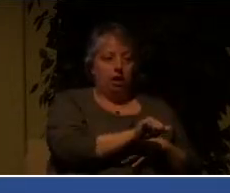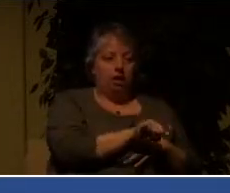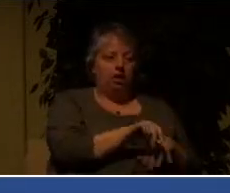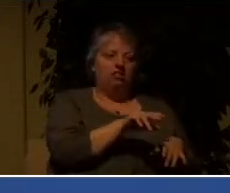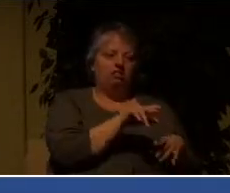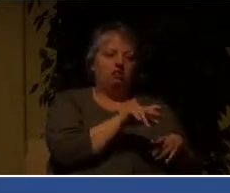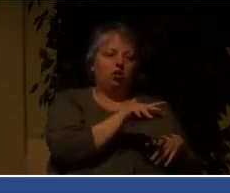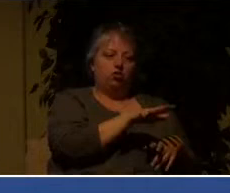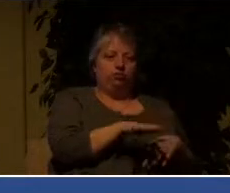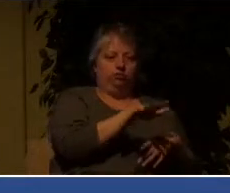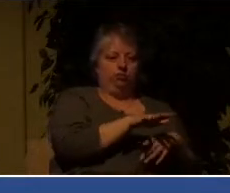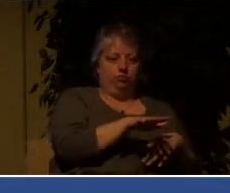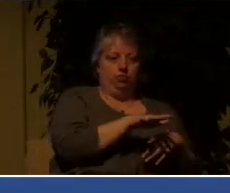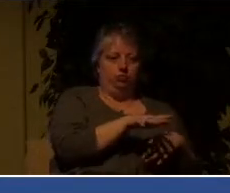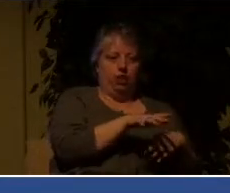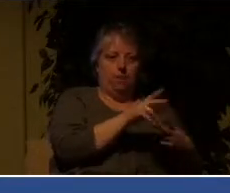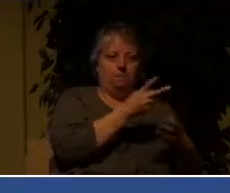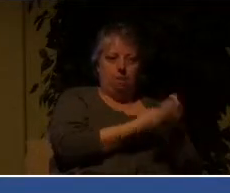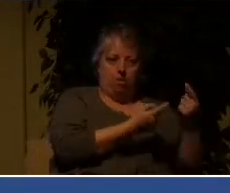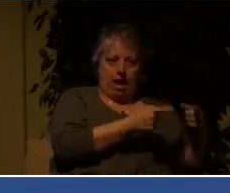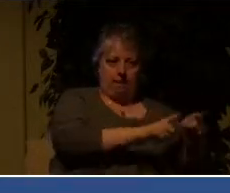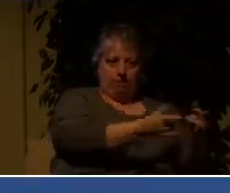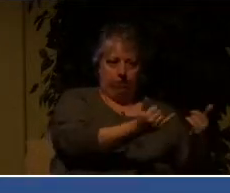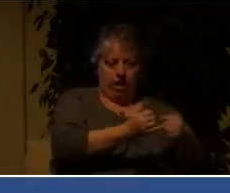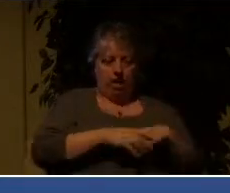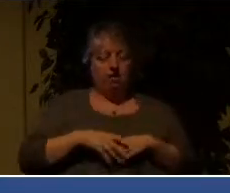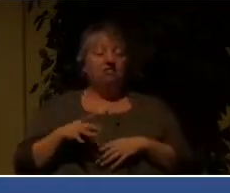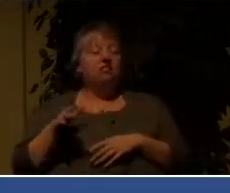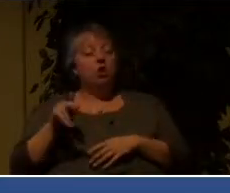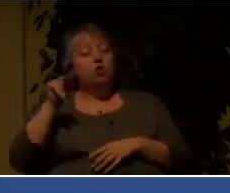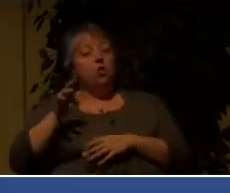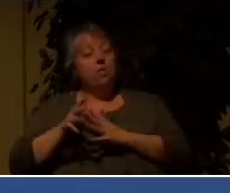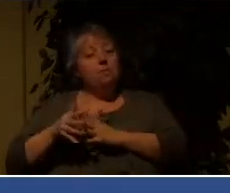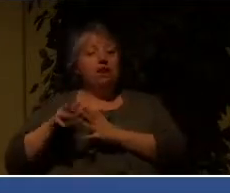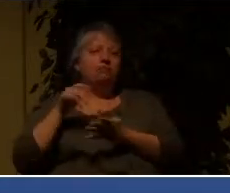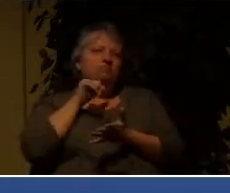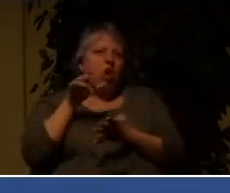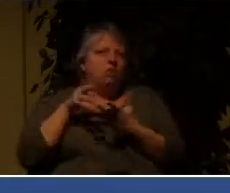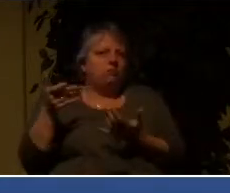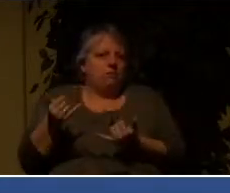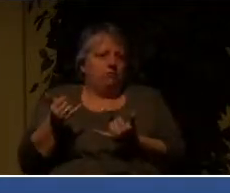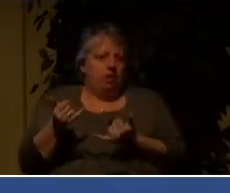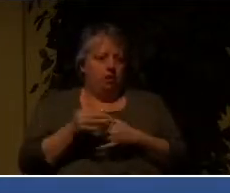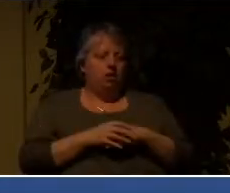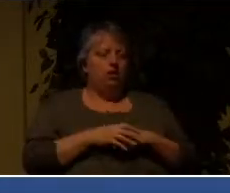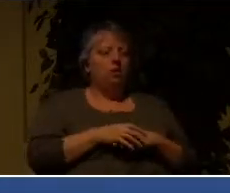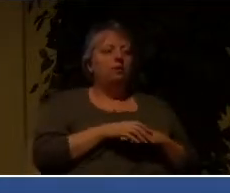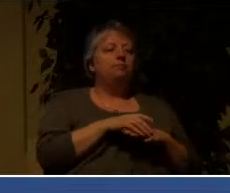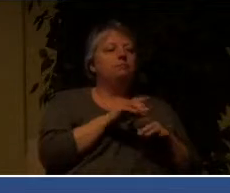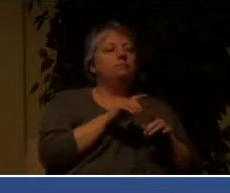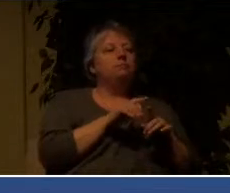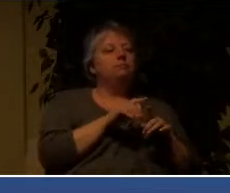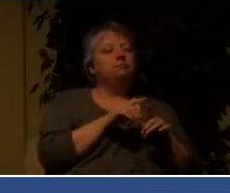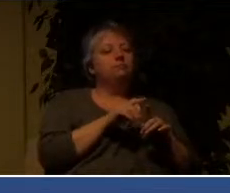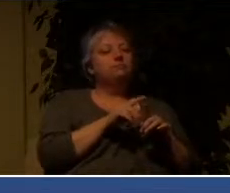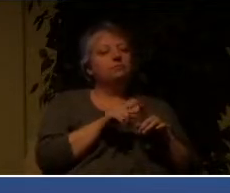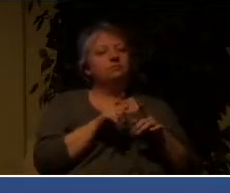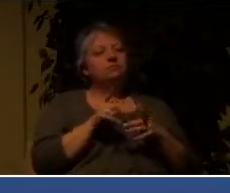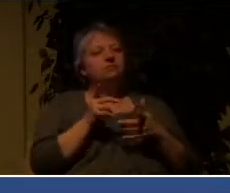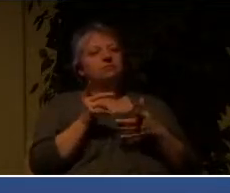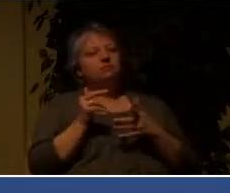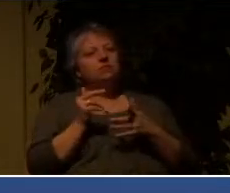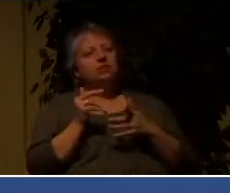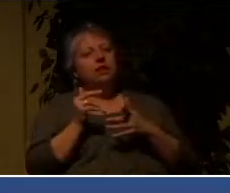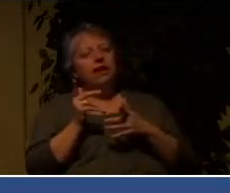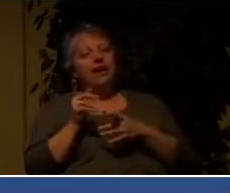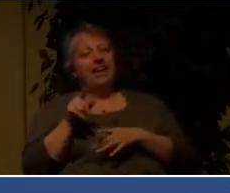by that here in North America, but we are confronted increasingly by situations in which God's people get